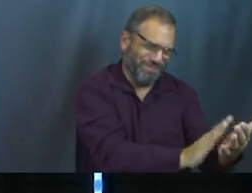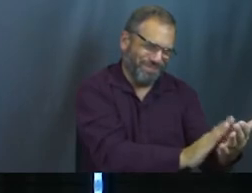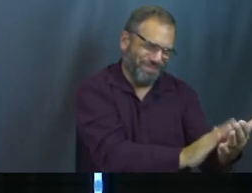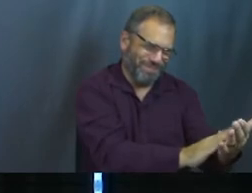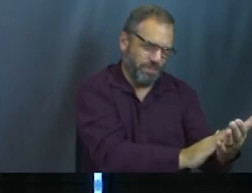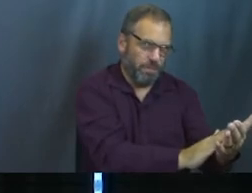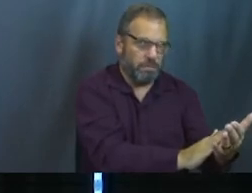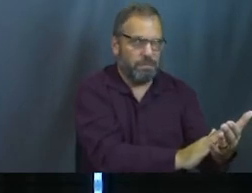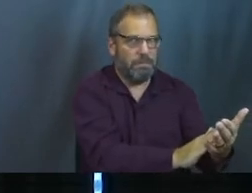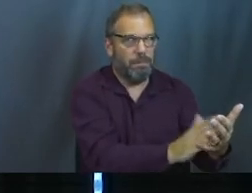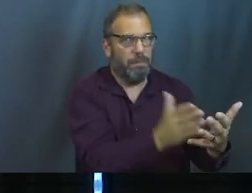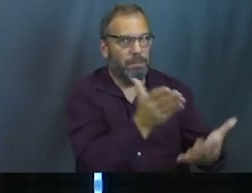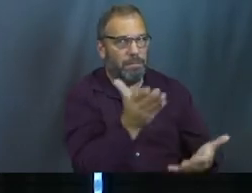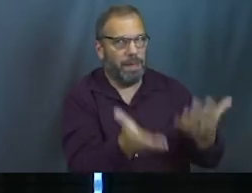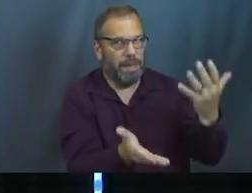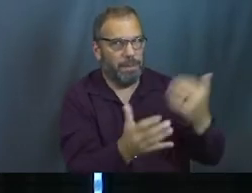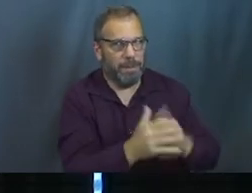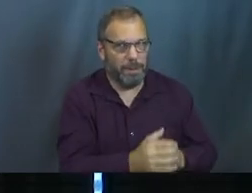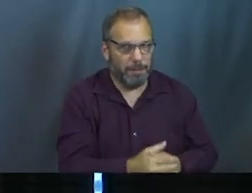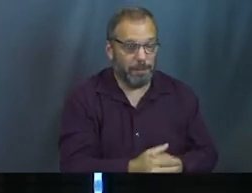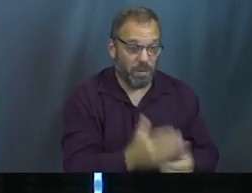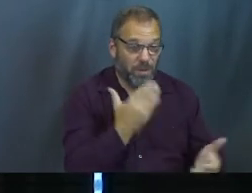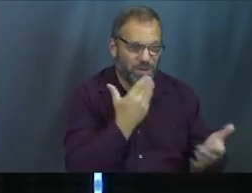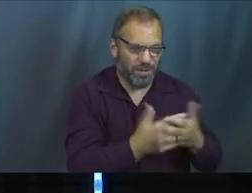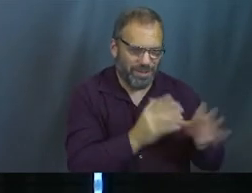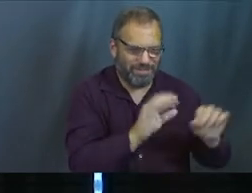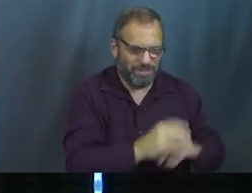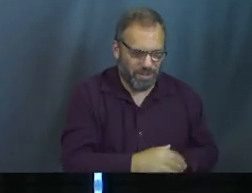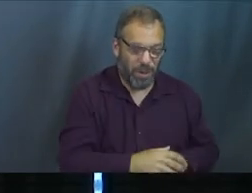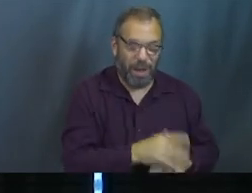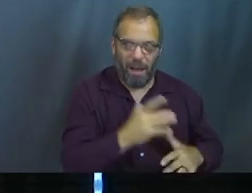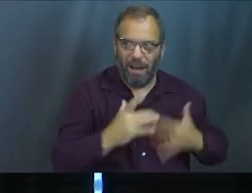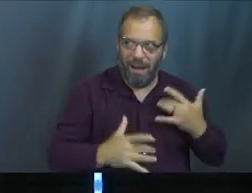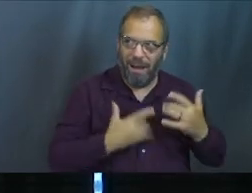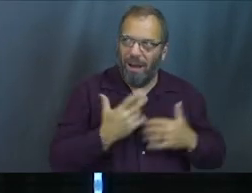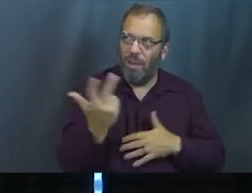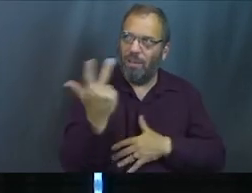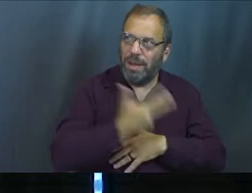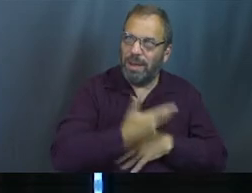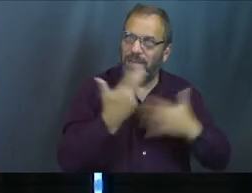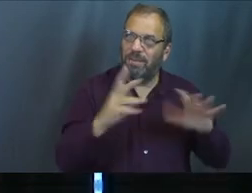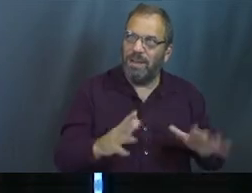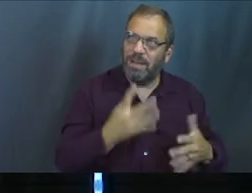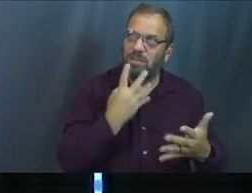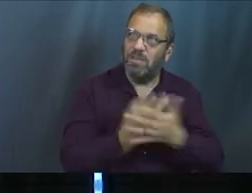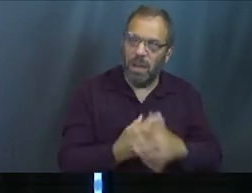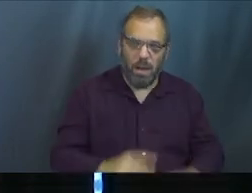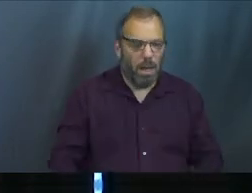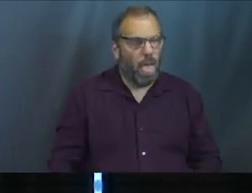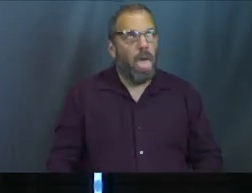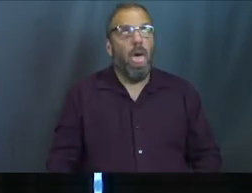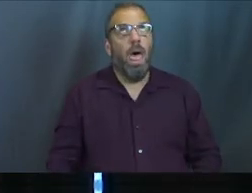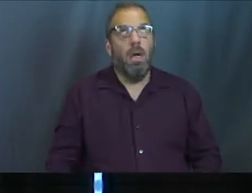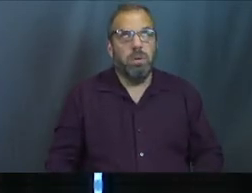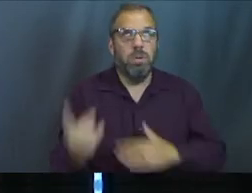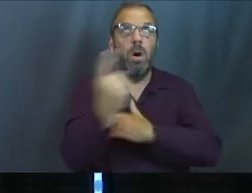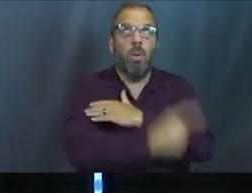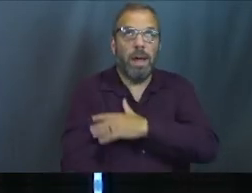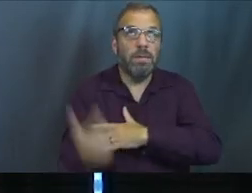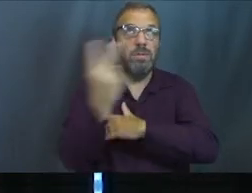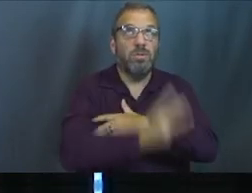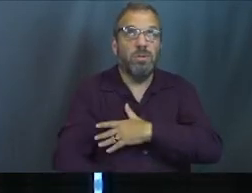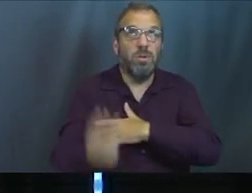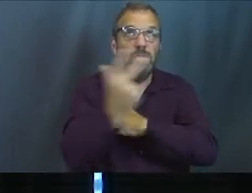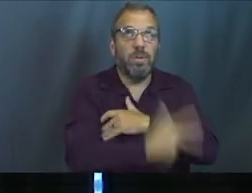Kind of an iffy thing, but he's like, that's good news. So the cupbearer's probably excited. He's like, all right, three days, and I'm out of here. Thank God. Like, let's go. So